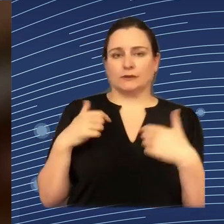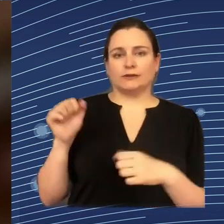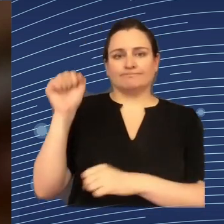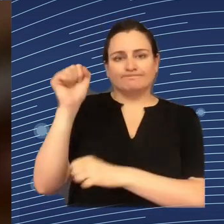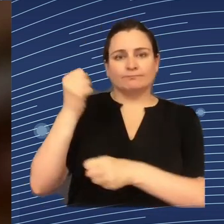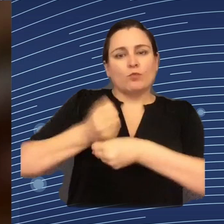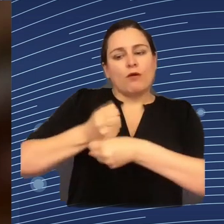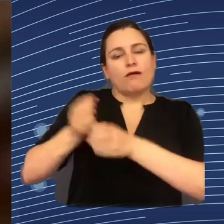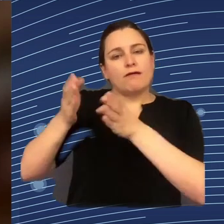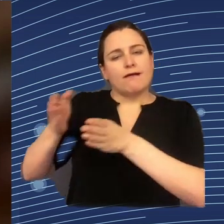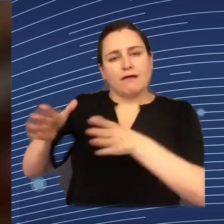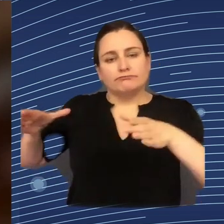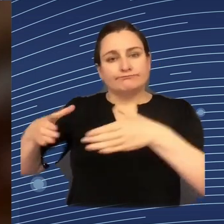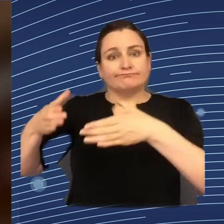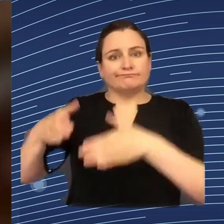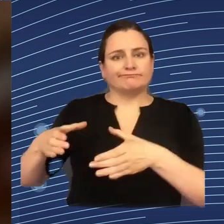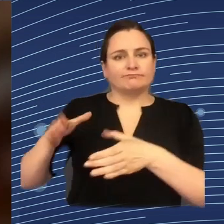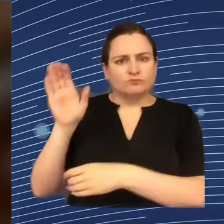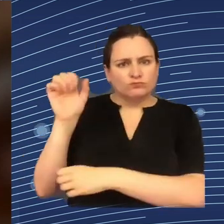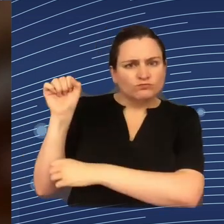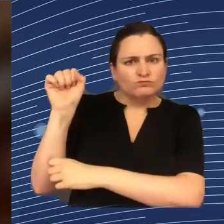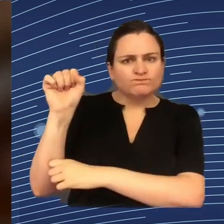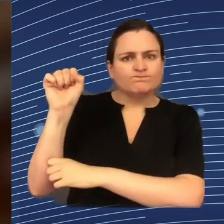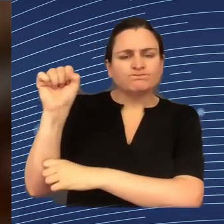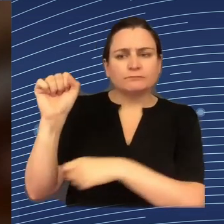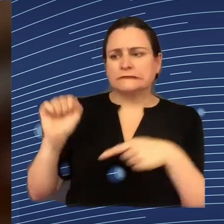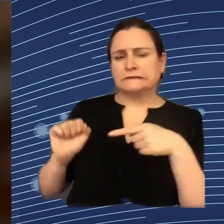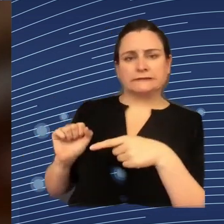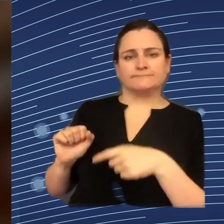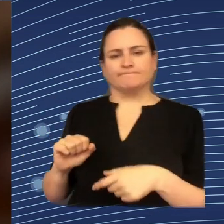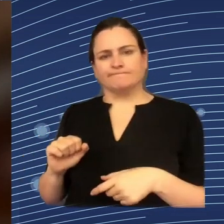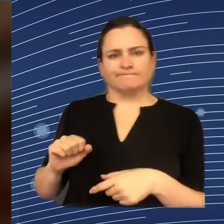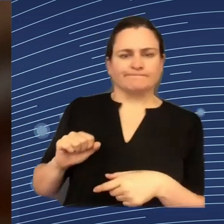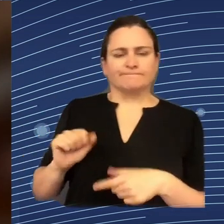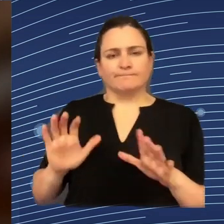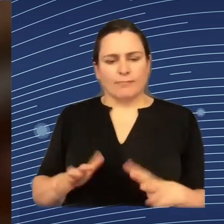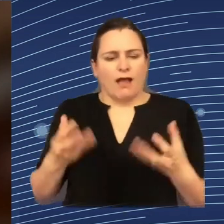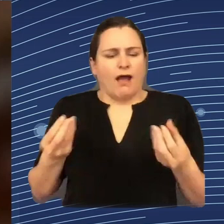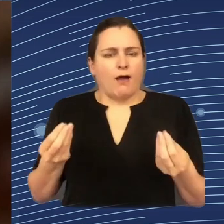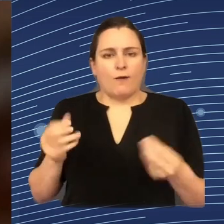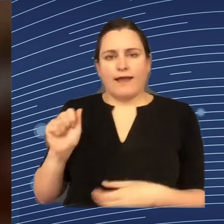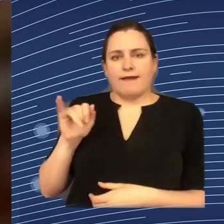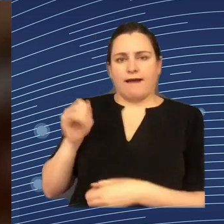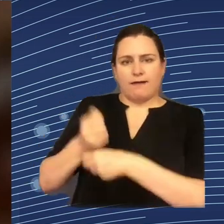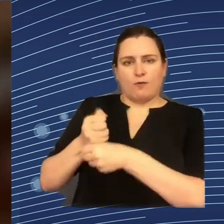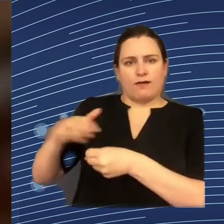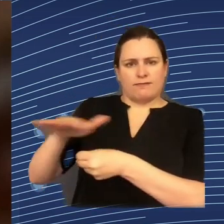kind of stuck in the discussions of principles, how to deal with AI in the workplace. And this is the attempt to move from principles to